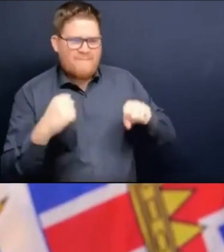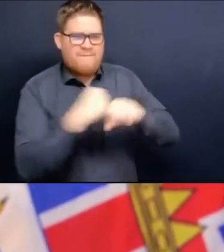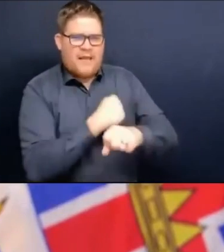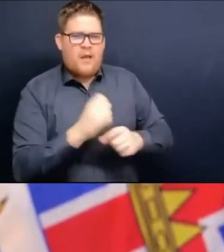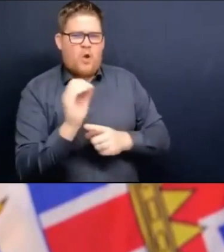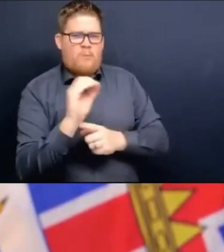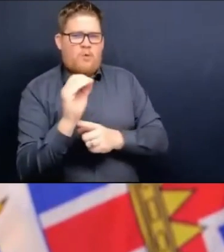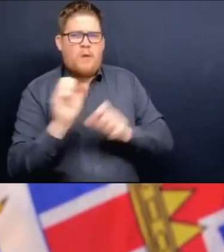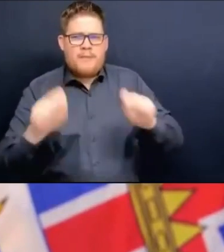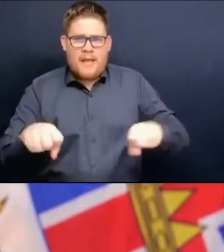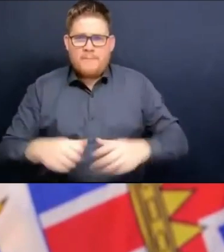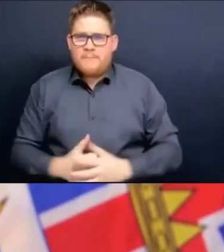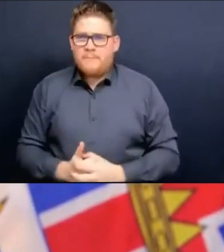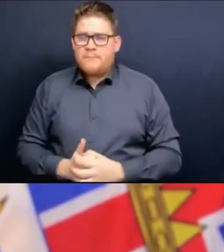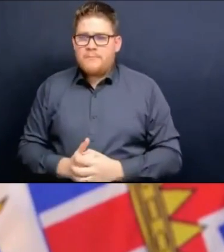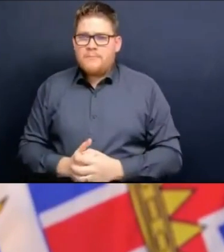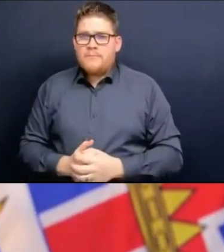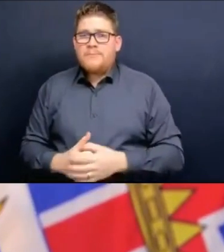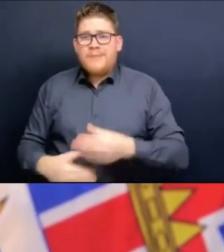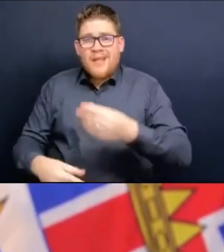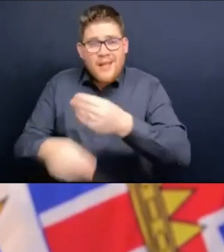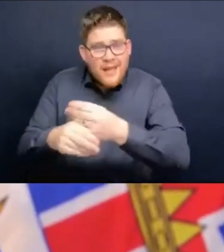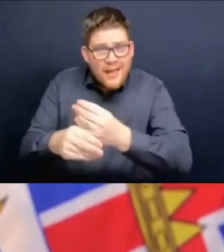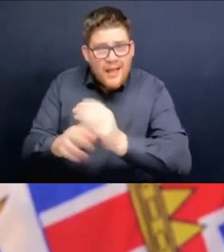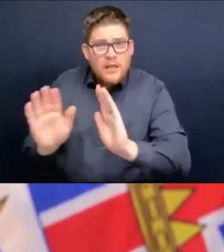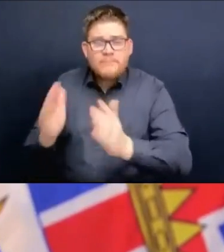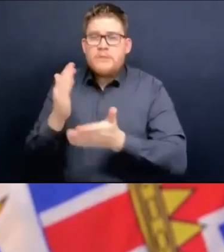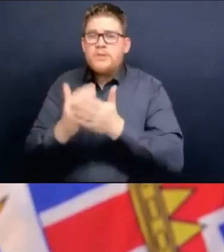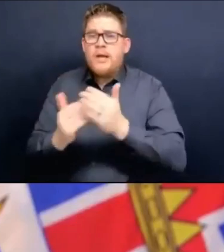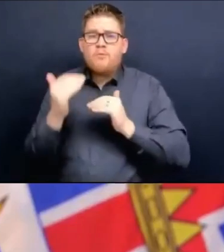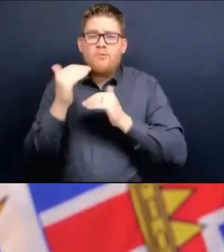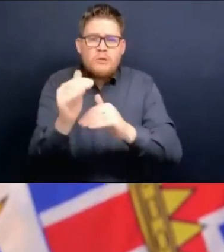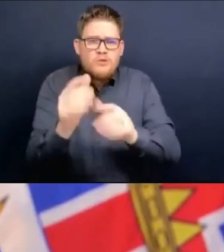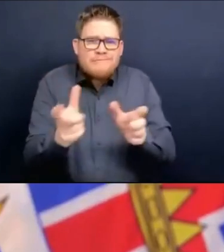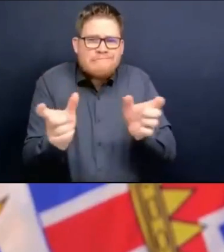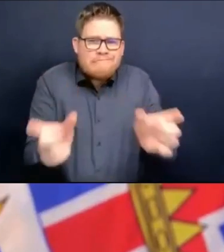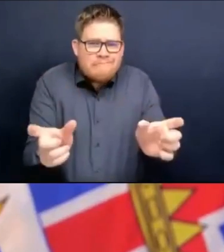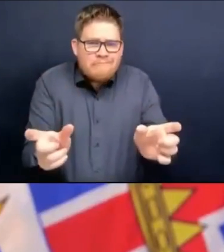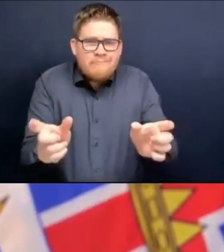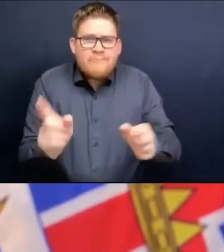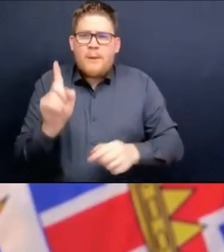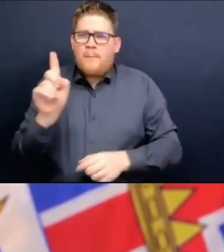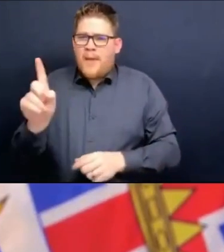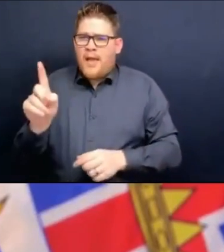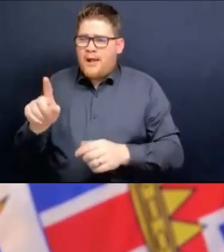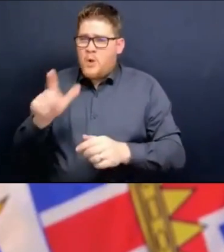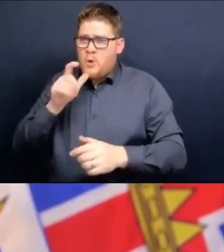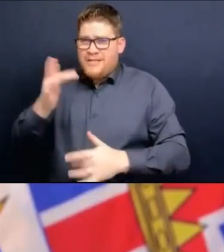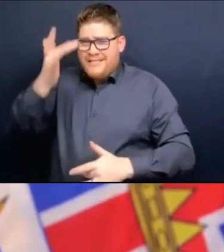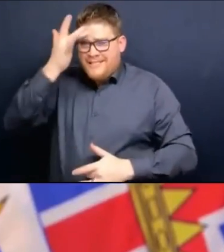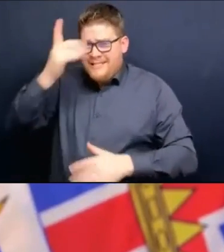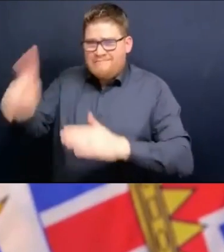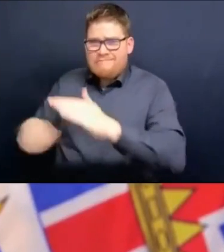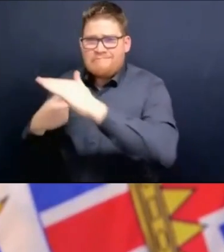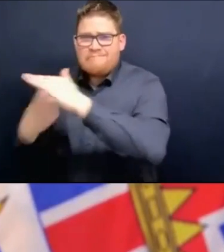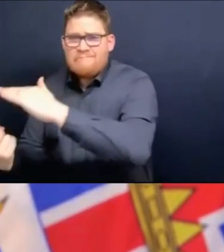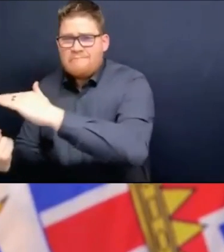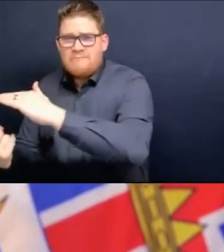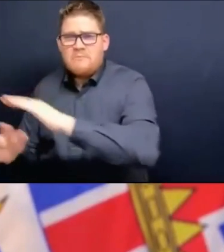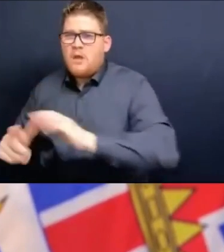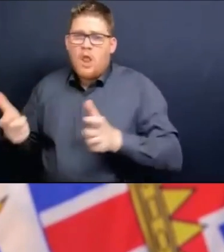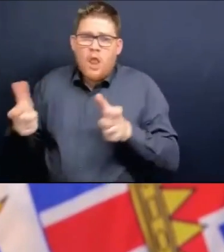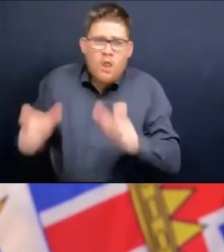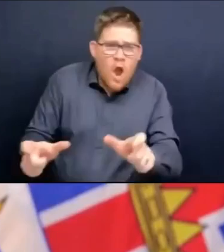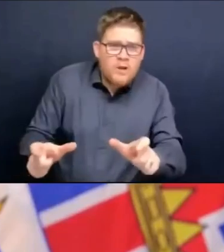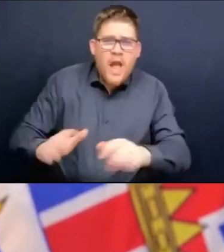lockdowns and other things. Because we had that high level of immunity and we layered on some of the other measures in